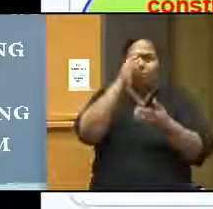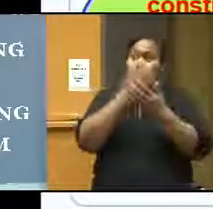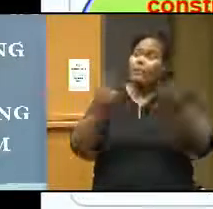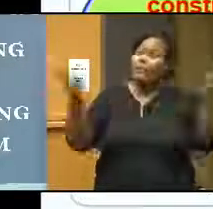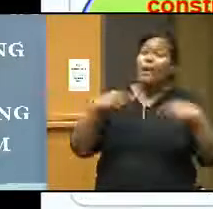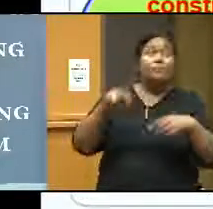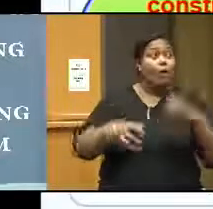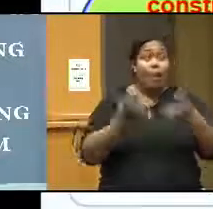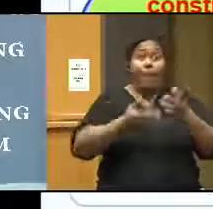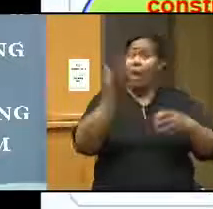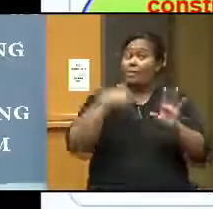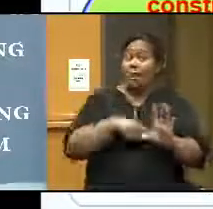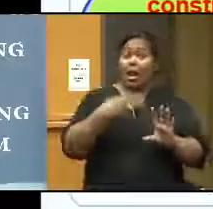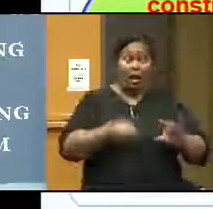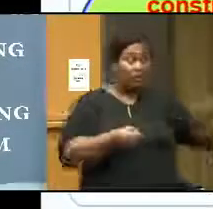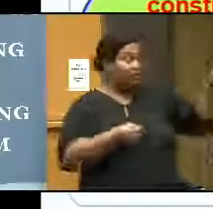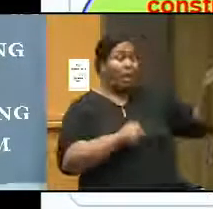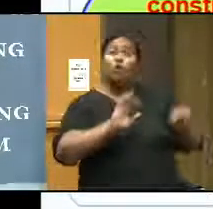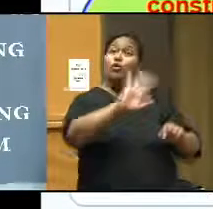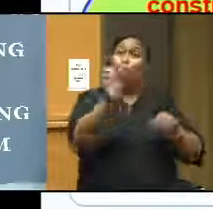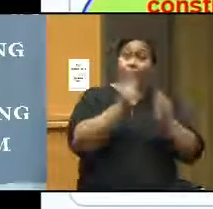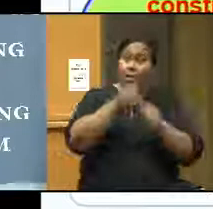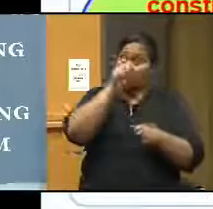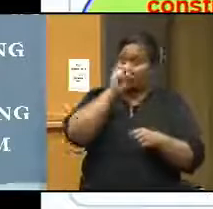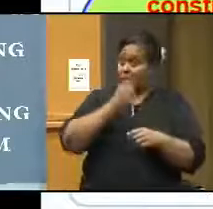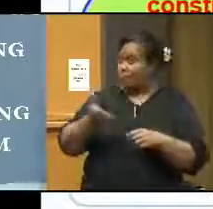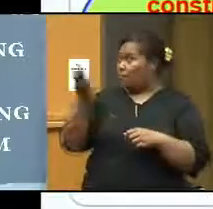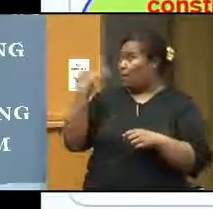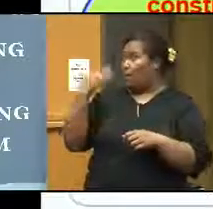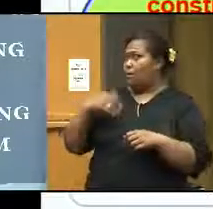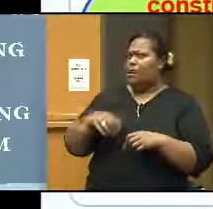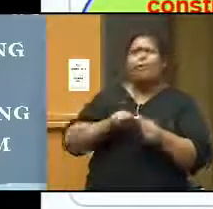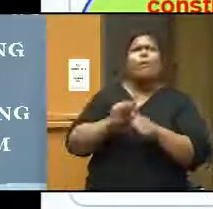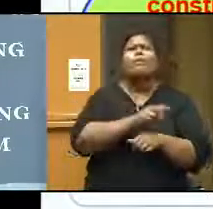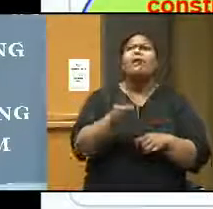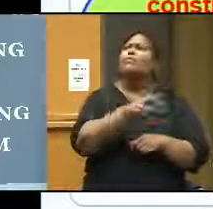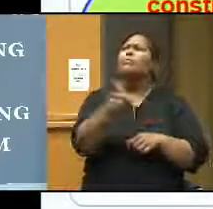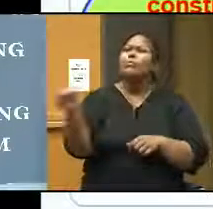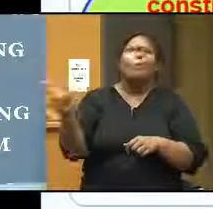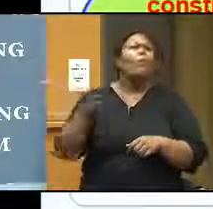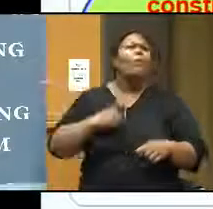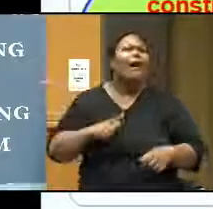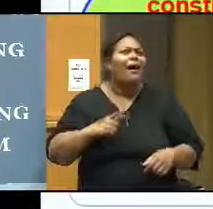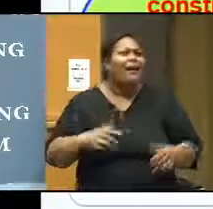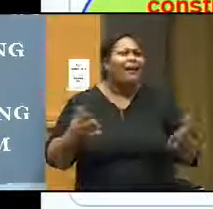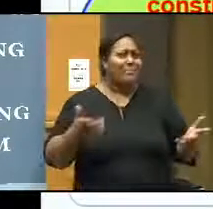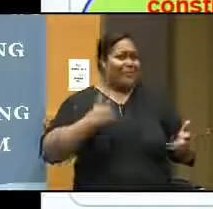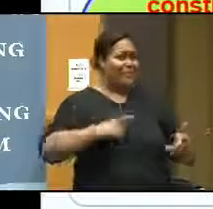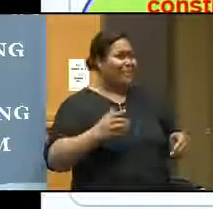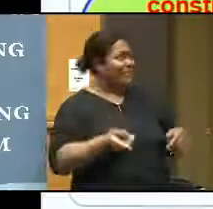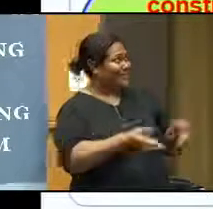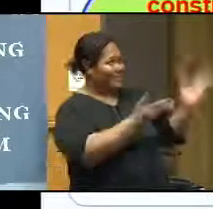Your, your, your, your, your, brothers or sisters of the previous batch have done better than you. And why, how they did better,